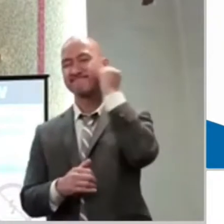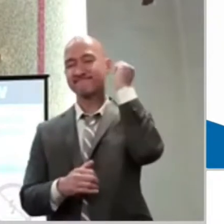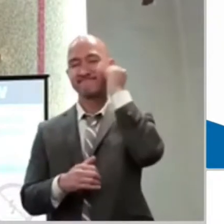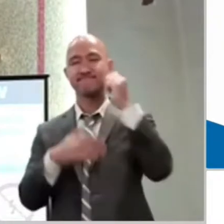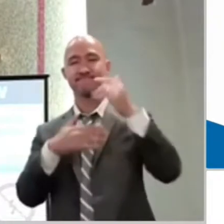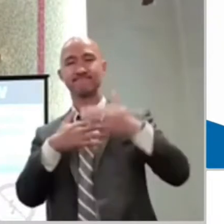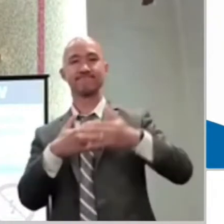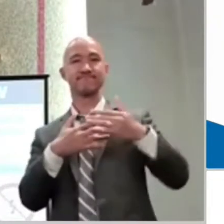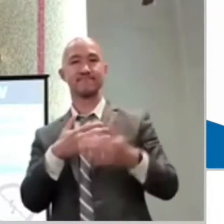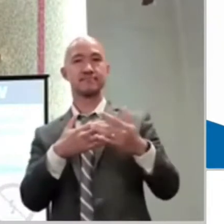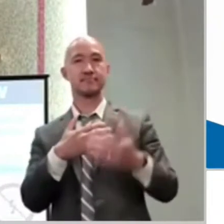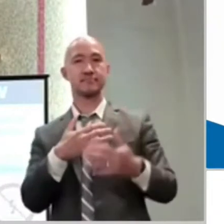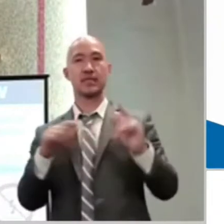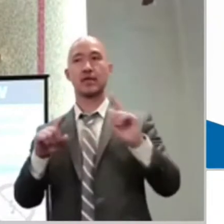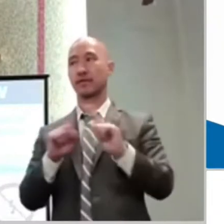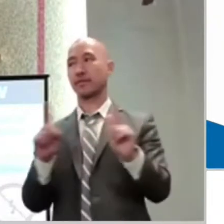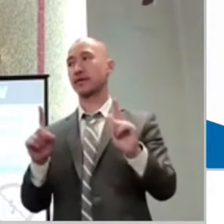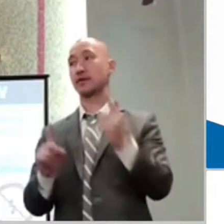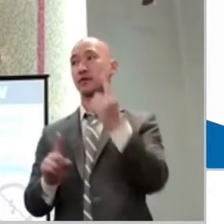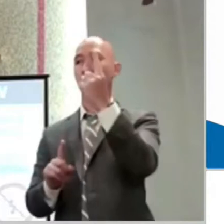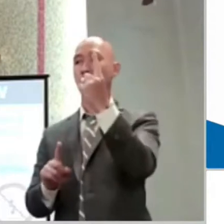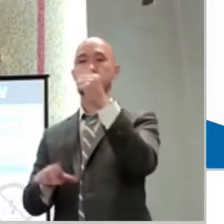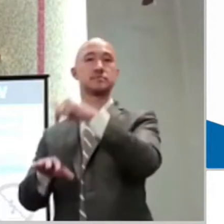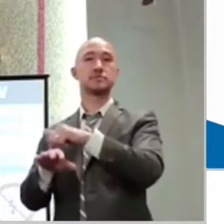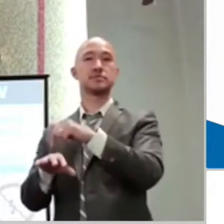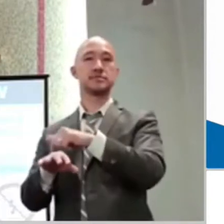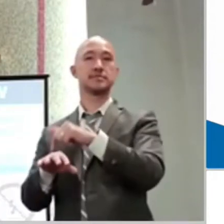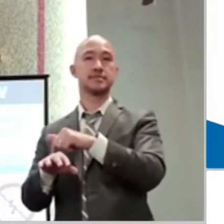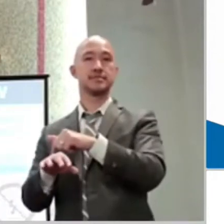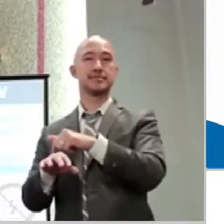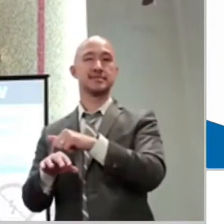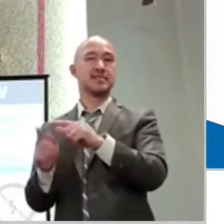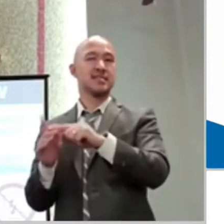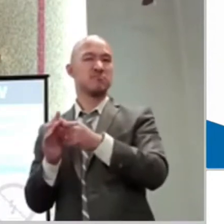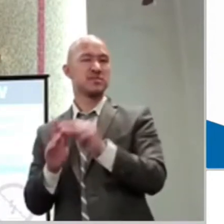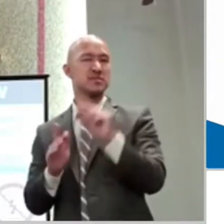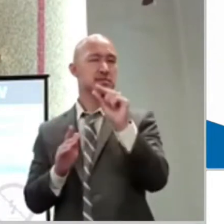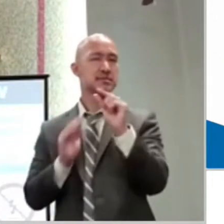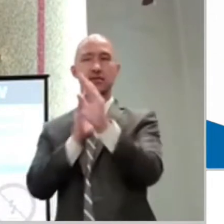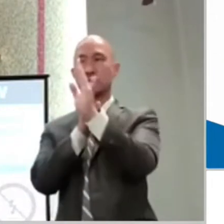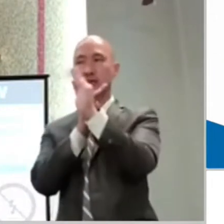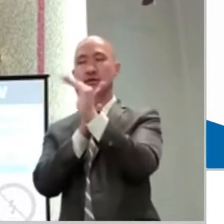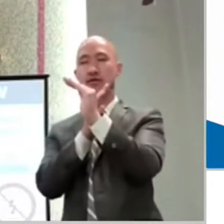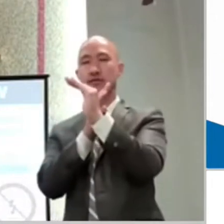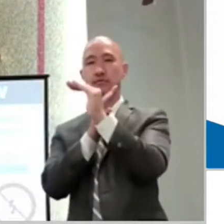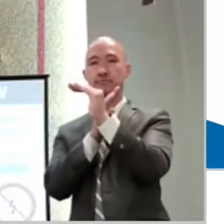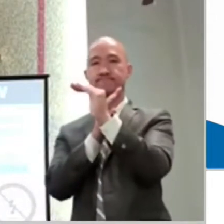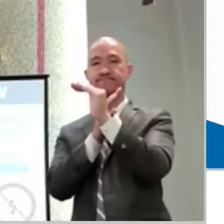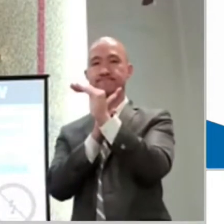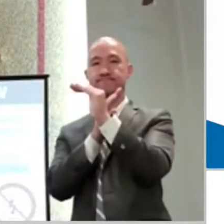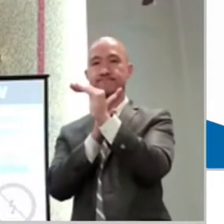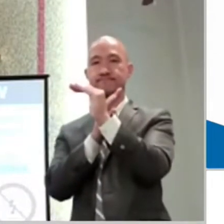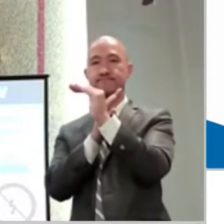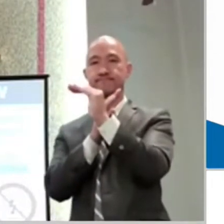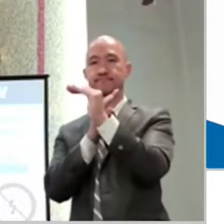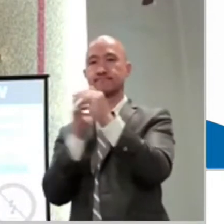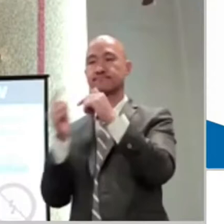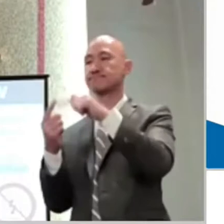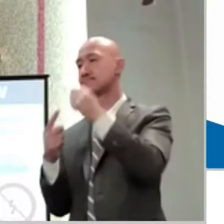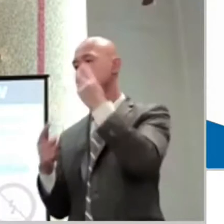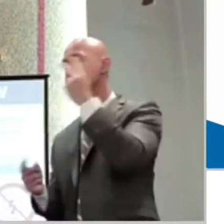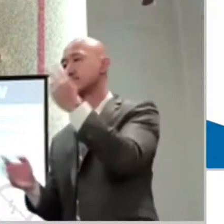our faith gets hurt. You know, our faith suffers because of all the letdowns.